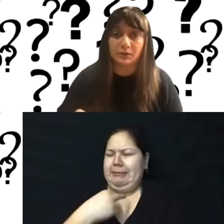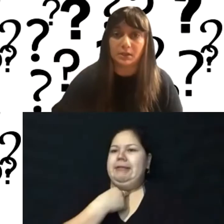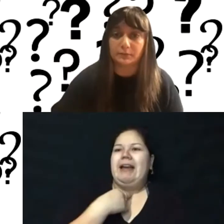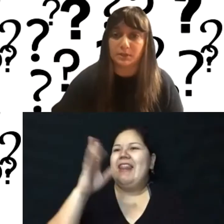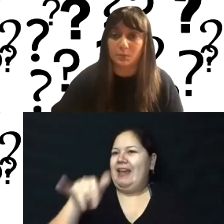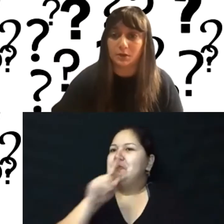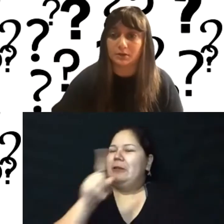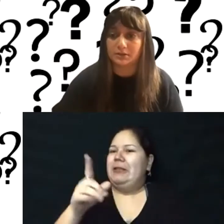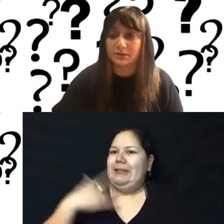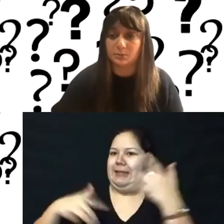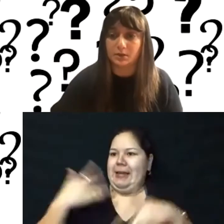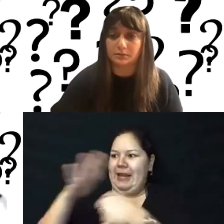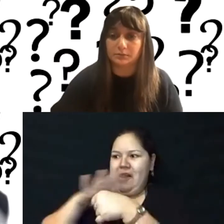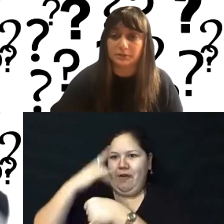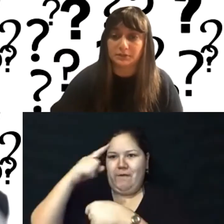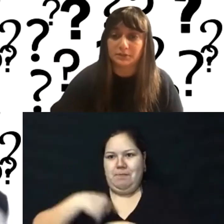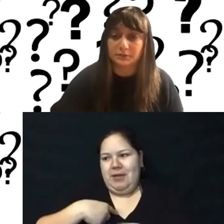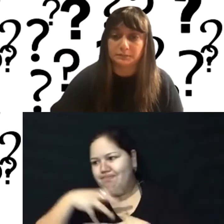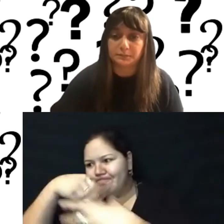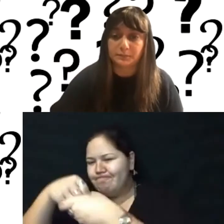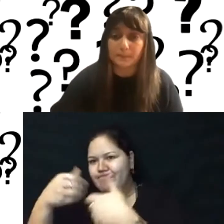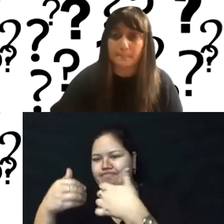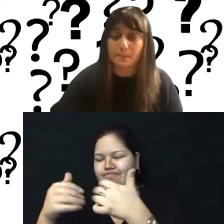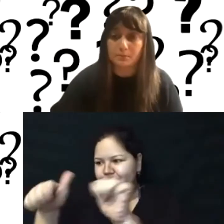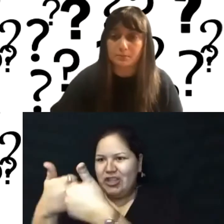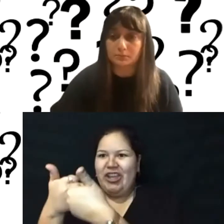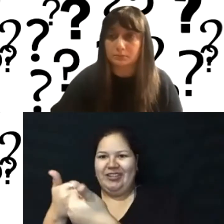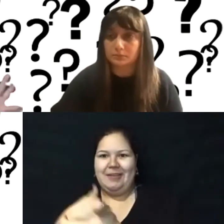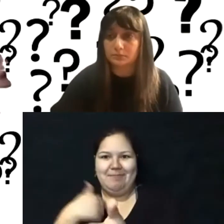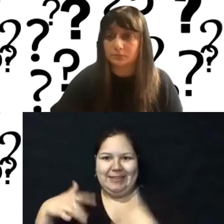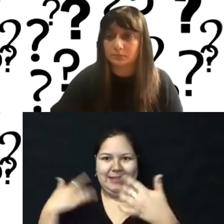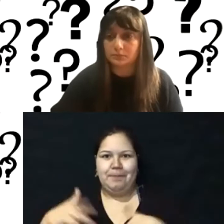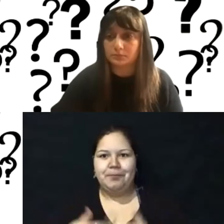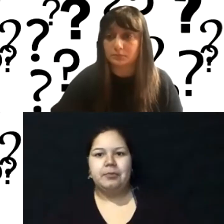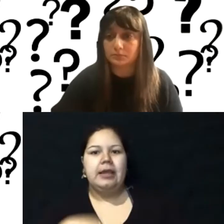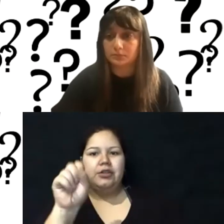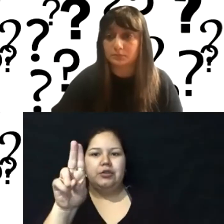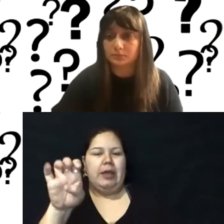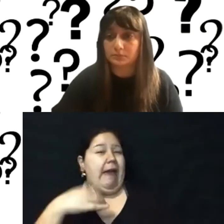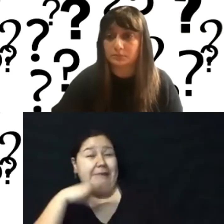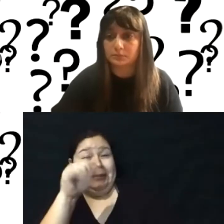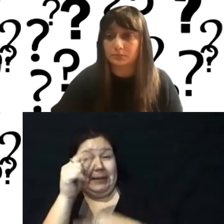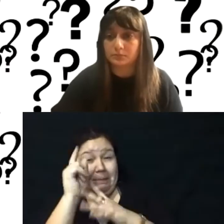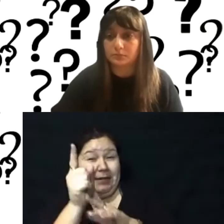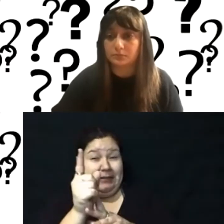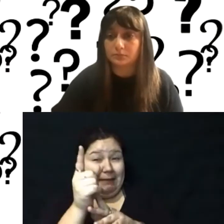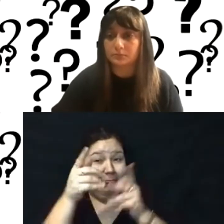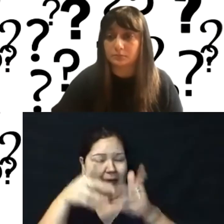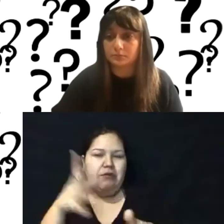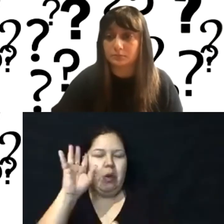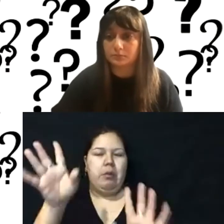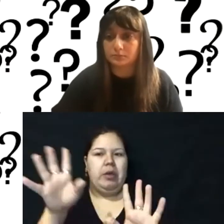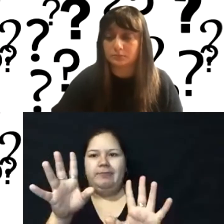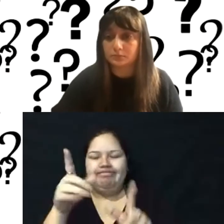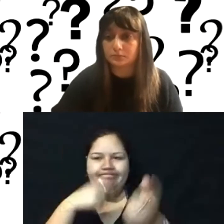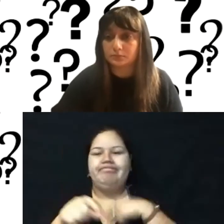exciting area for me to work as well. We've got, um, 10 minutes left. So I'm pulling back on my question about user stuff, and I'm